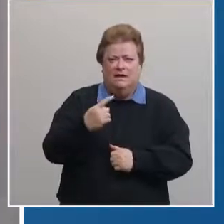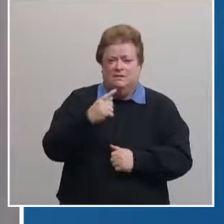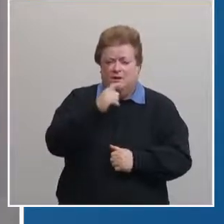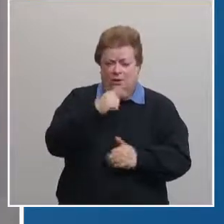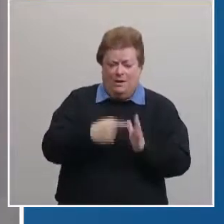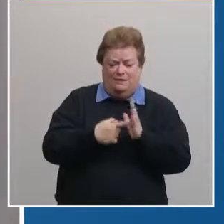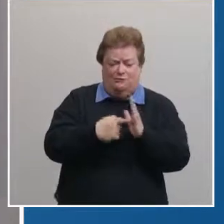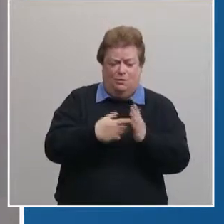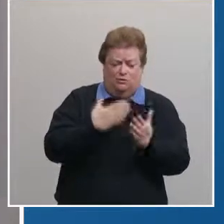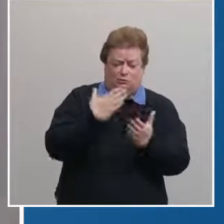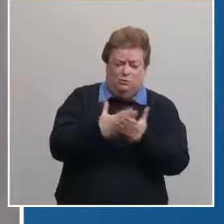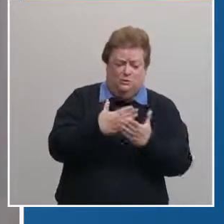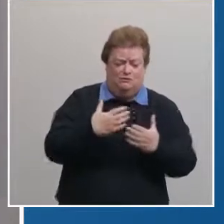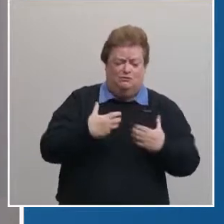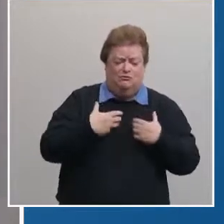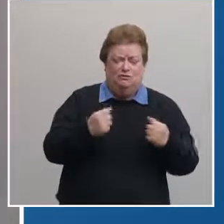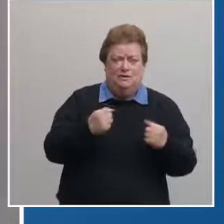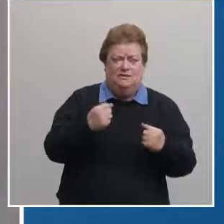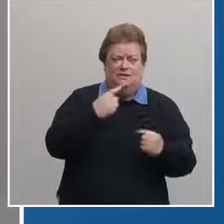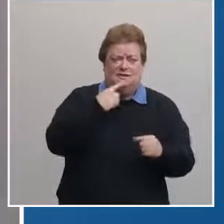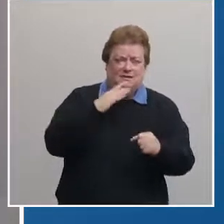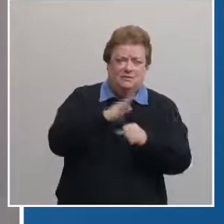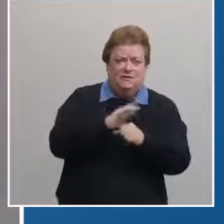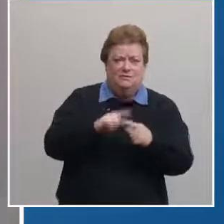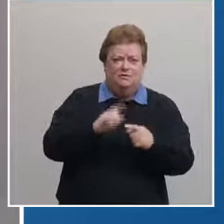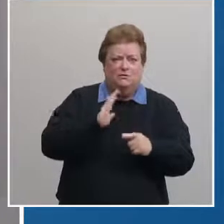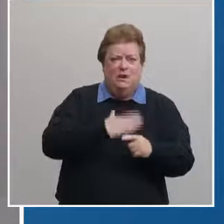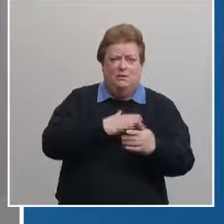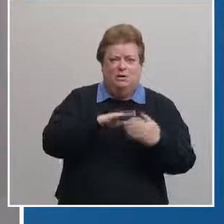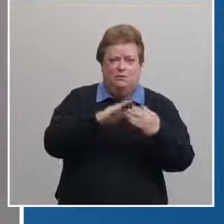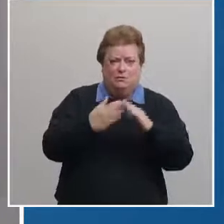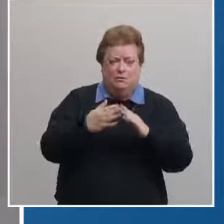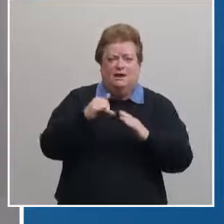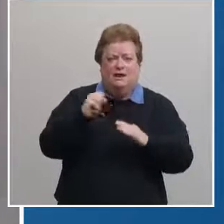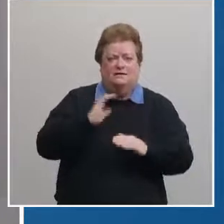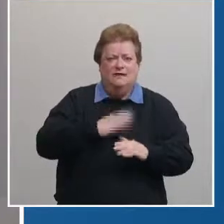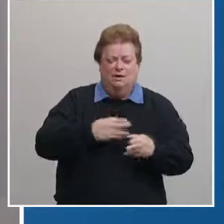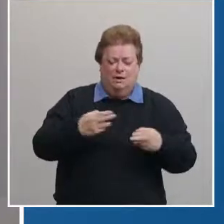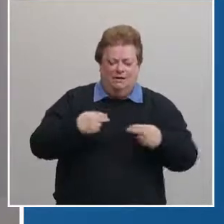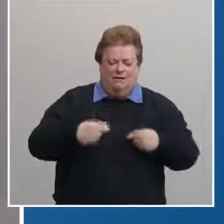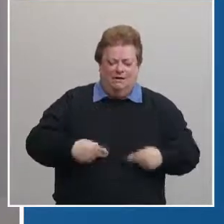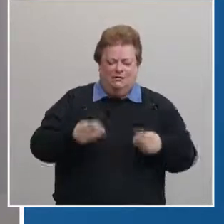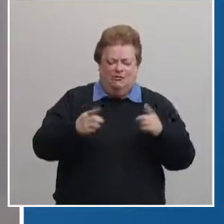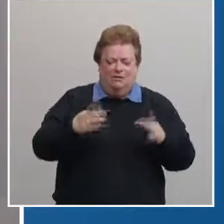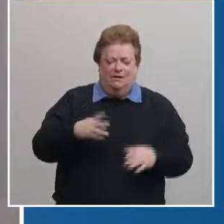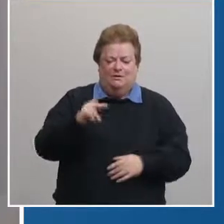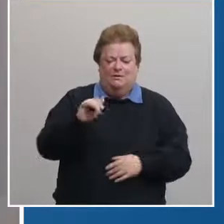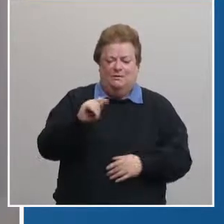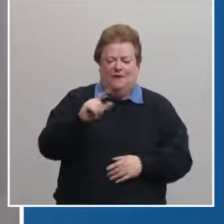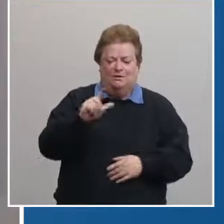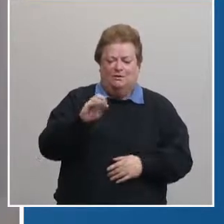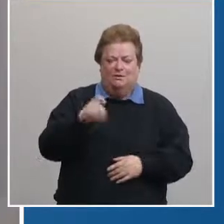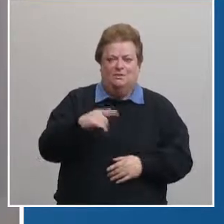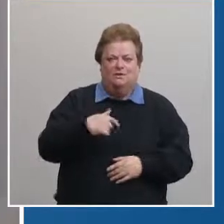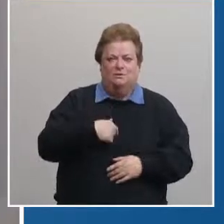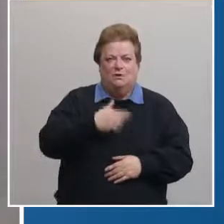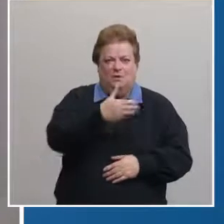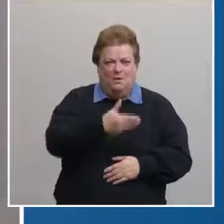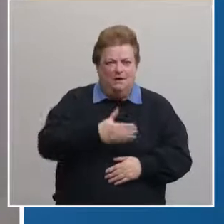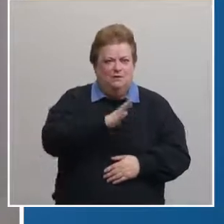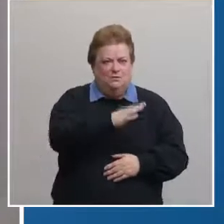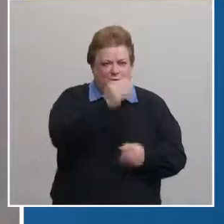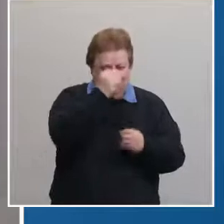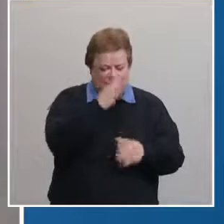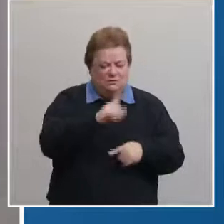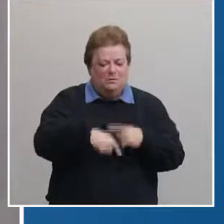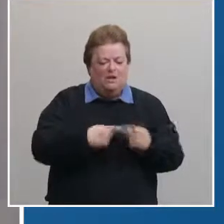it's our health director Pat Lopez thank you Pat for being here today and for your leadership and we welcome your information today that you'll share